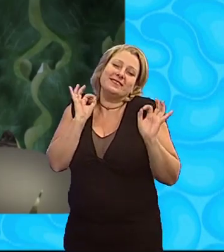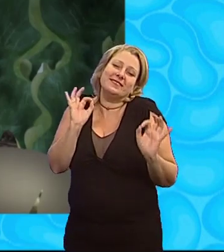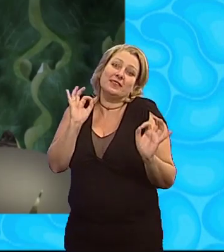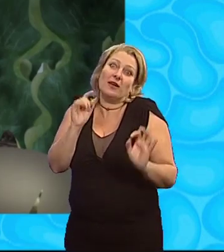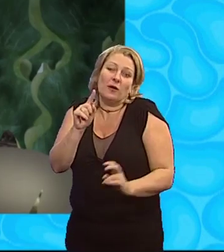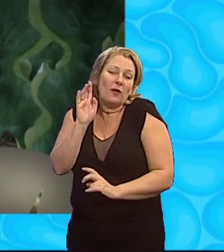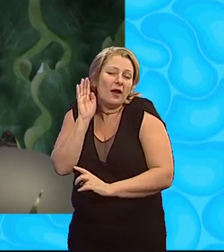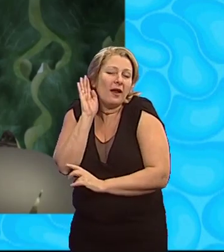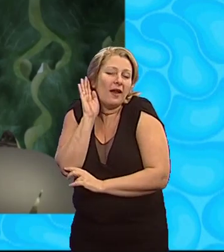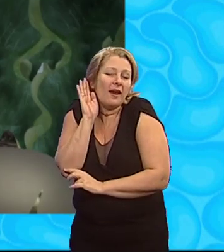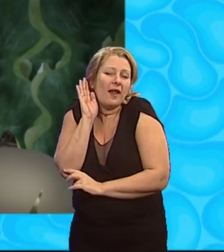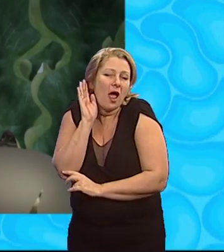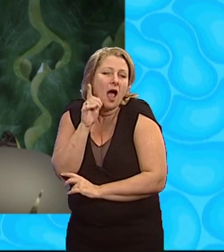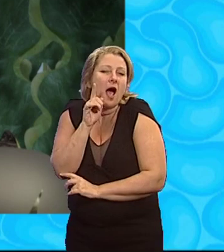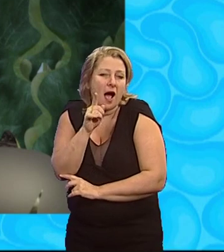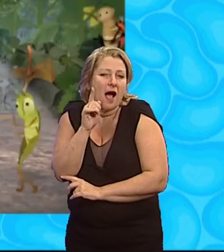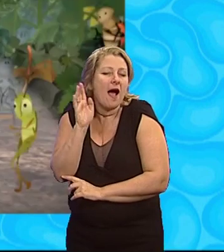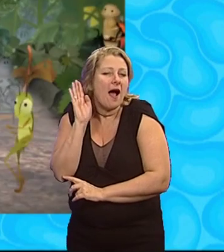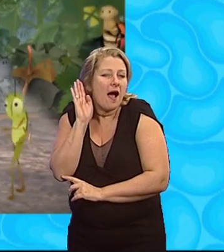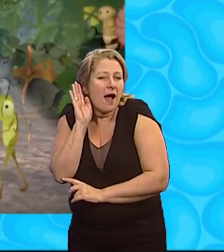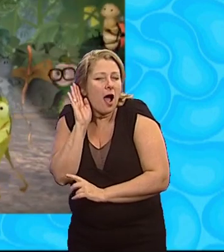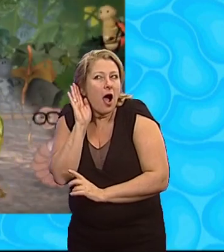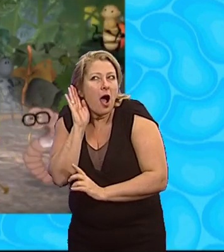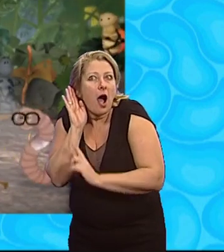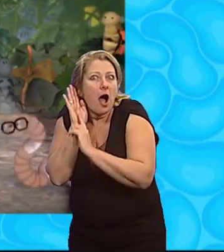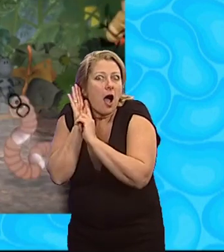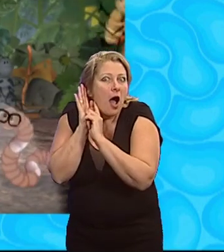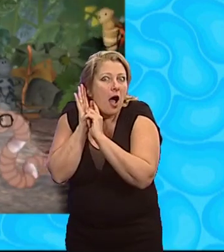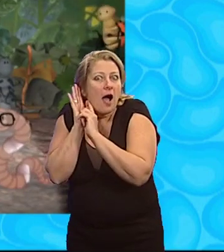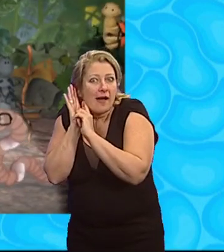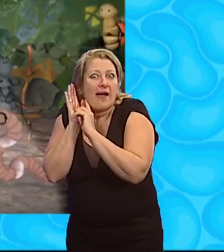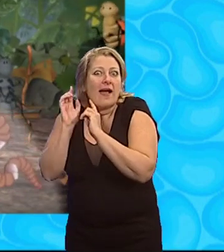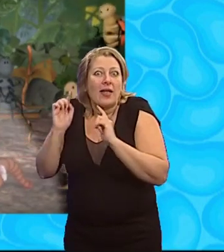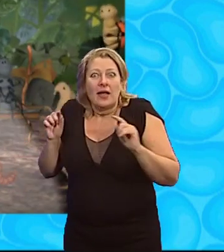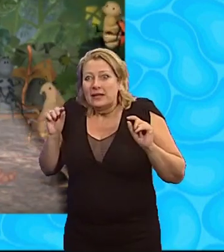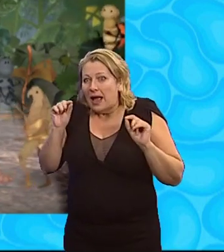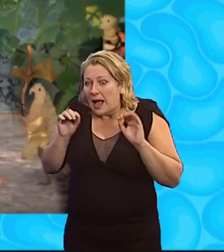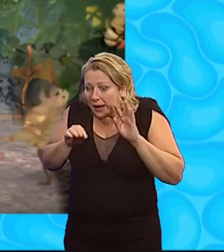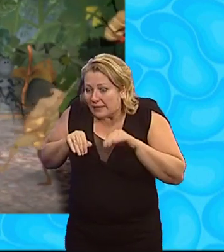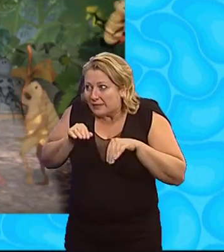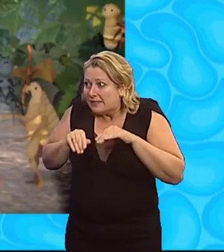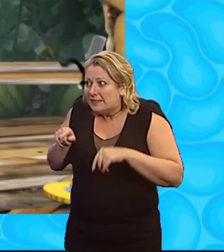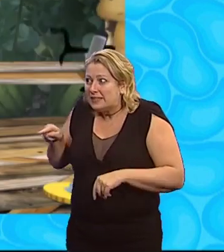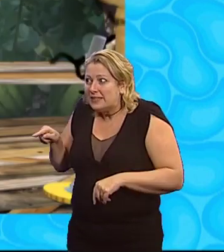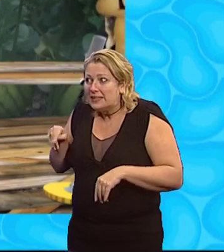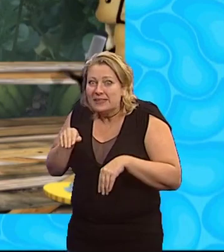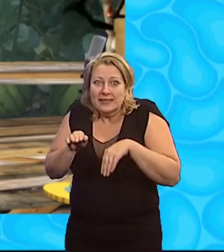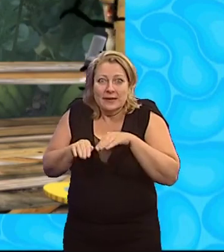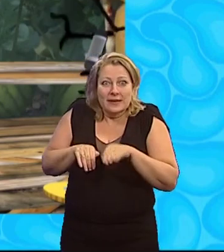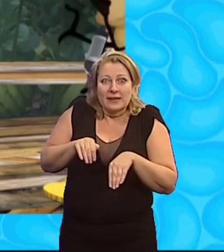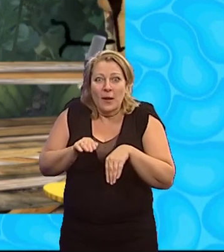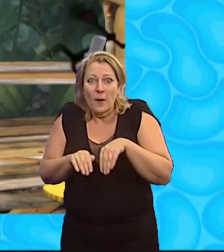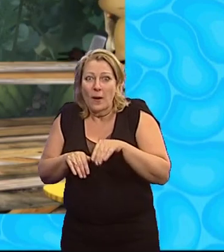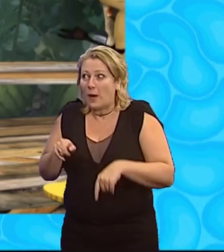If you're listening really closely now You can hear their tiny feet